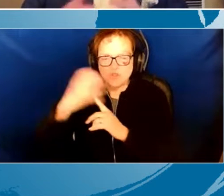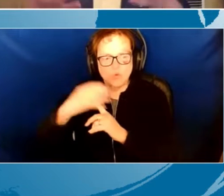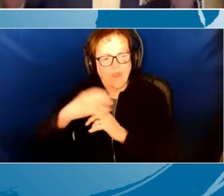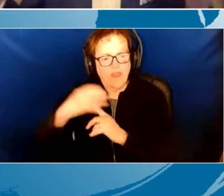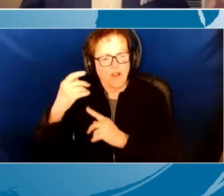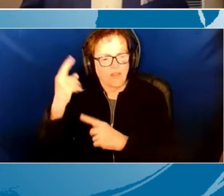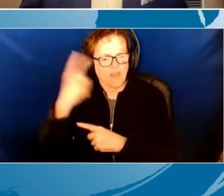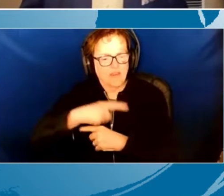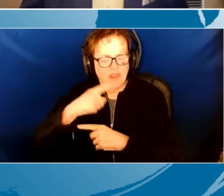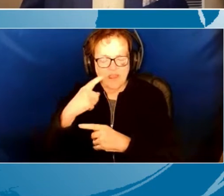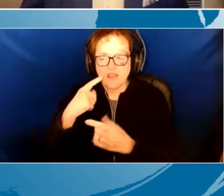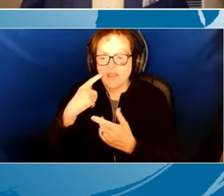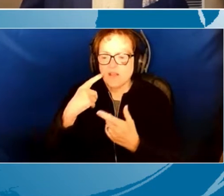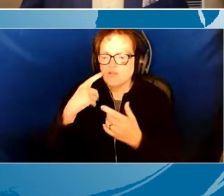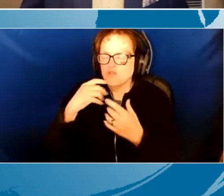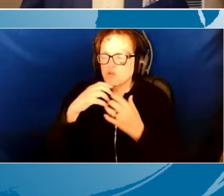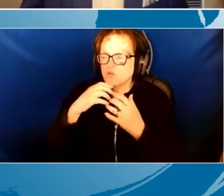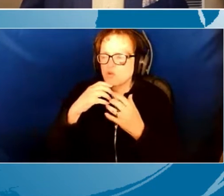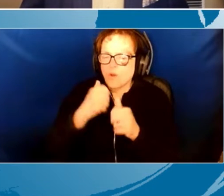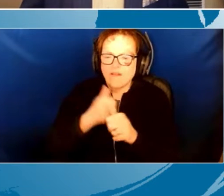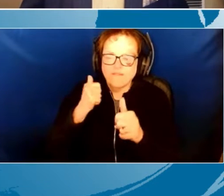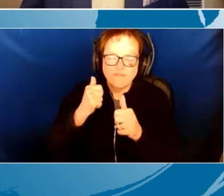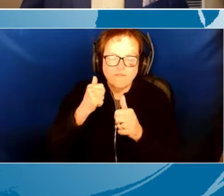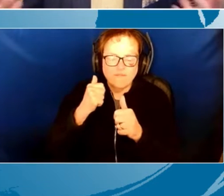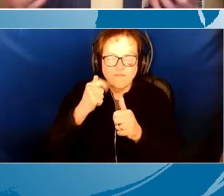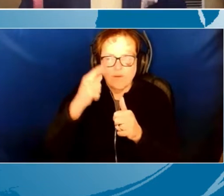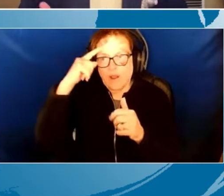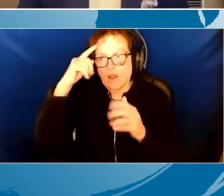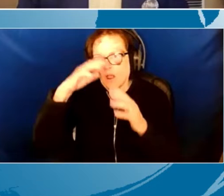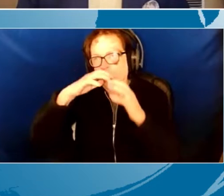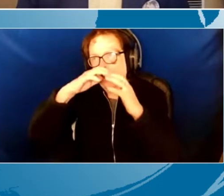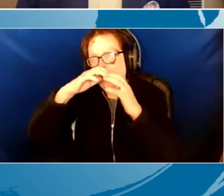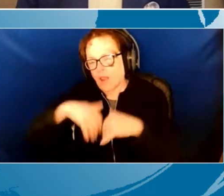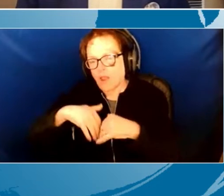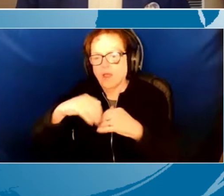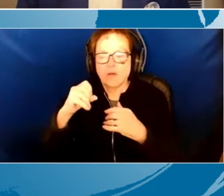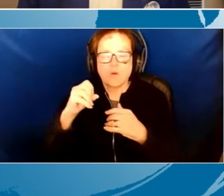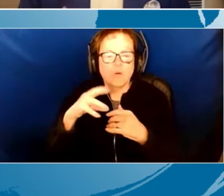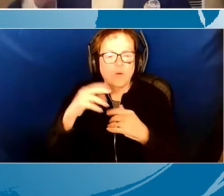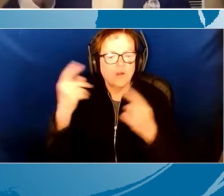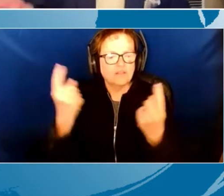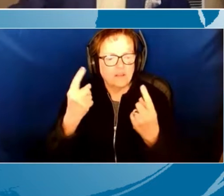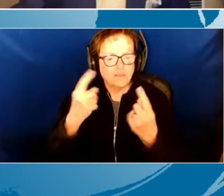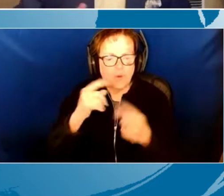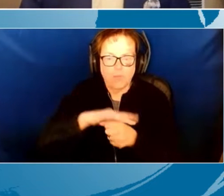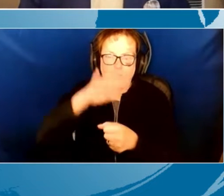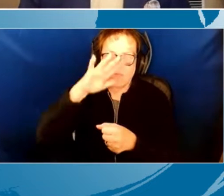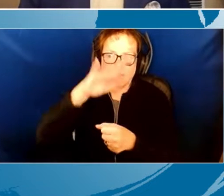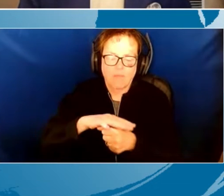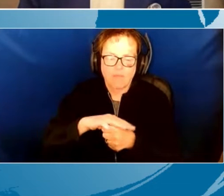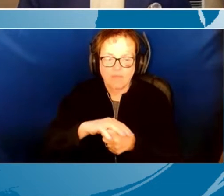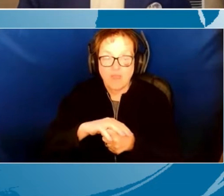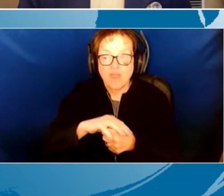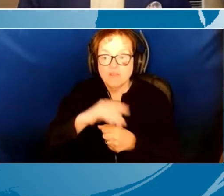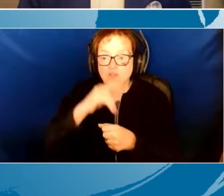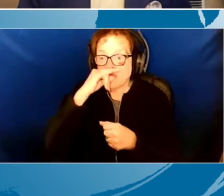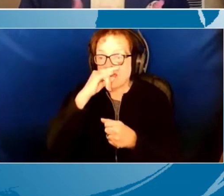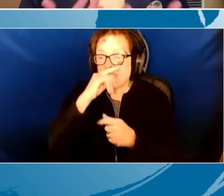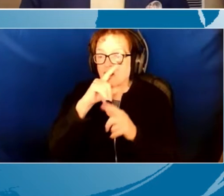dressed, to avoid a meltdown or a temper tantrum. And when the child was running out in the yard and headed towards the street,